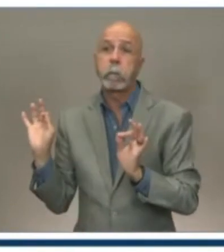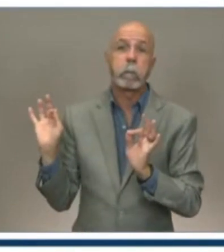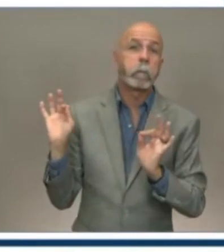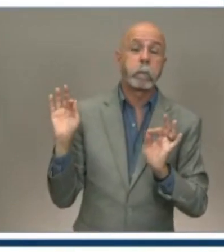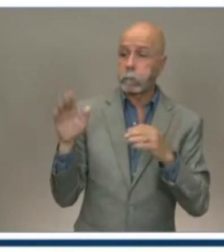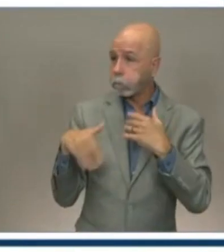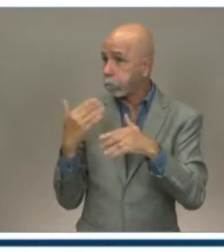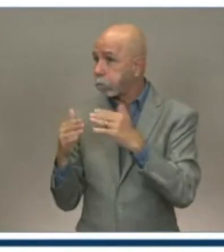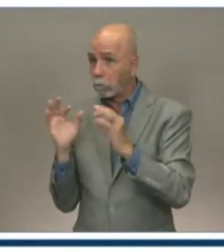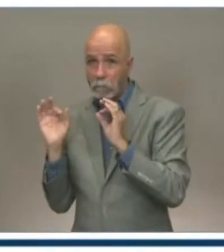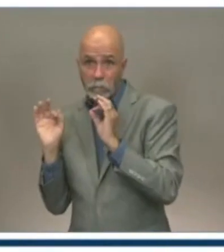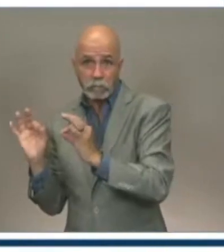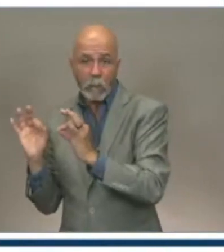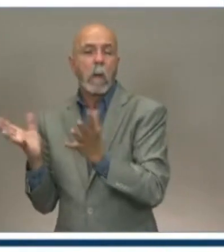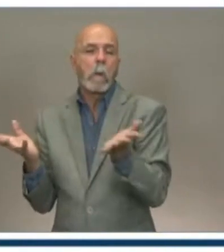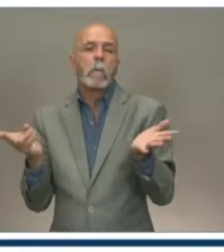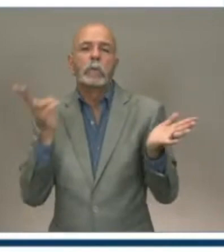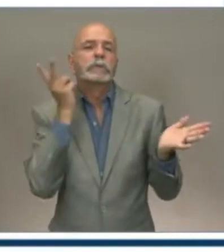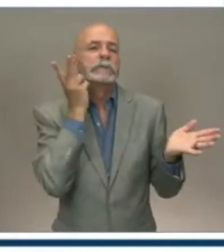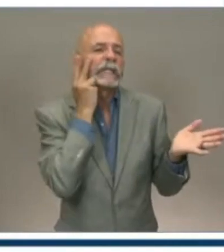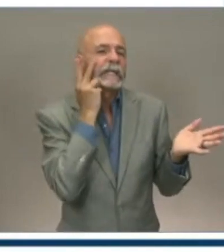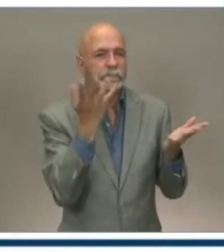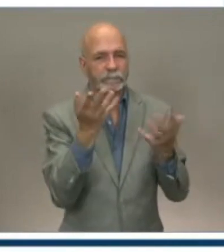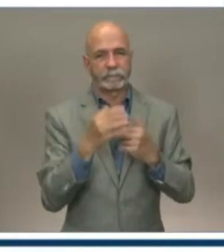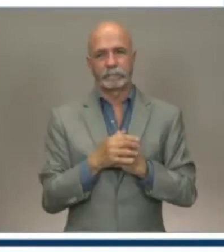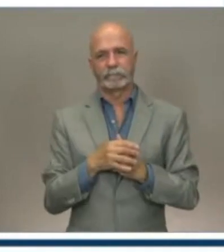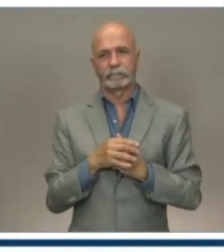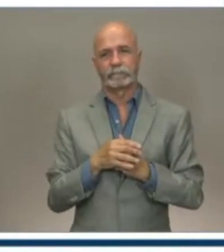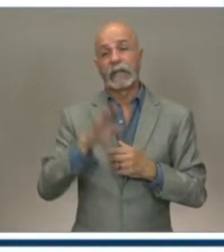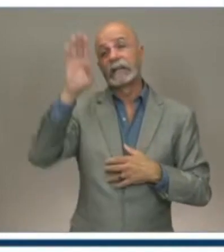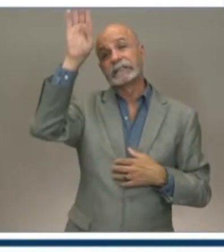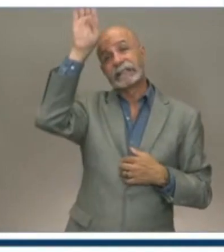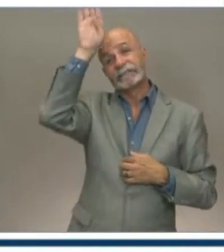heard anything from the firefighting sector, if you will. will. We'll